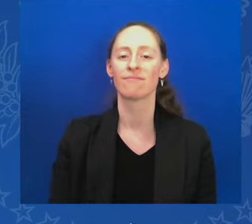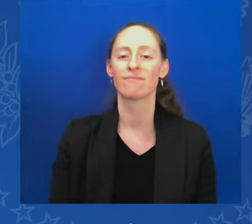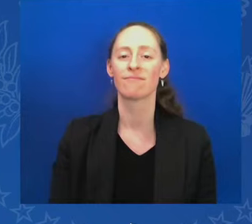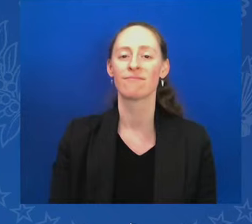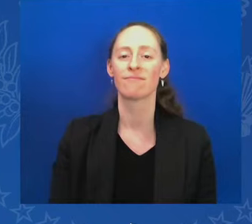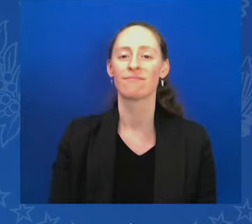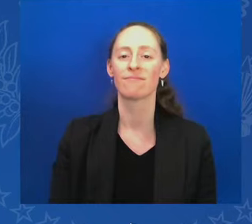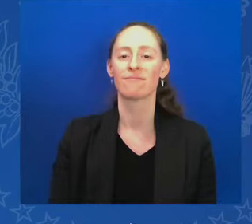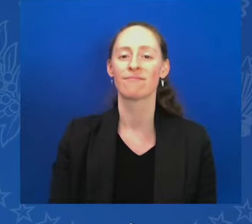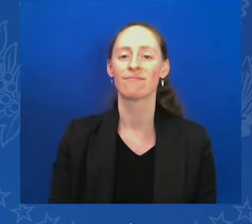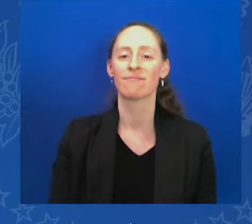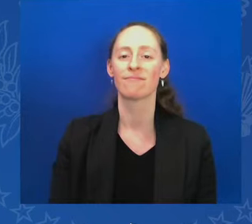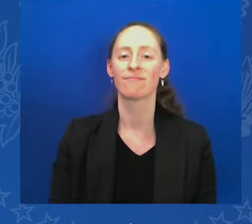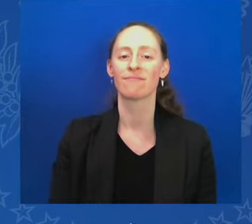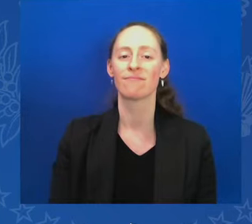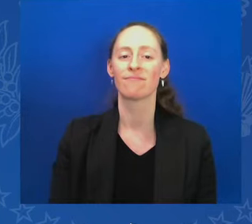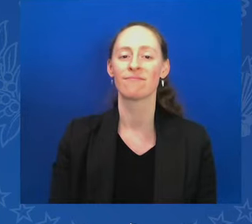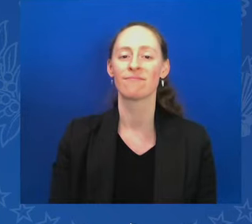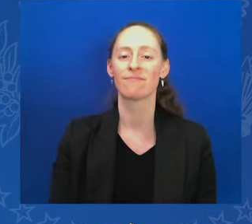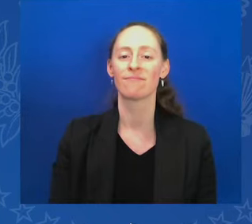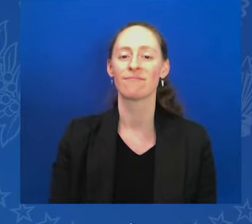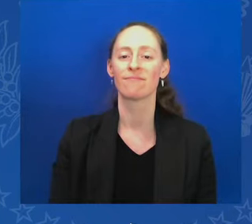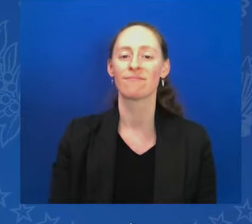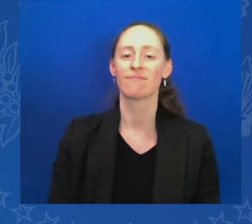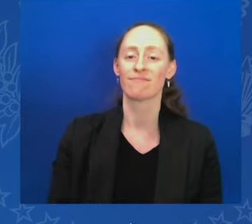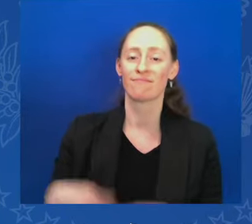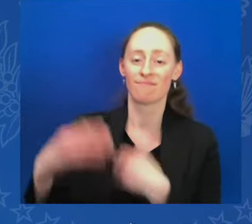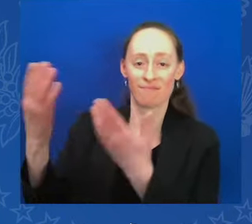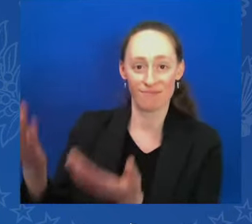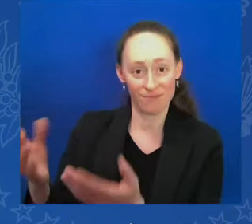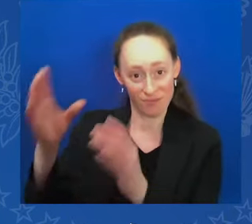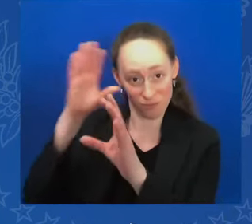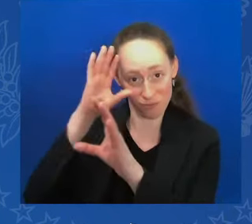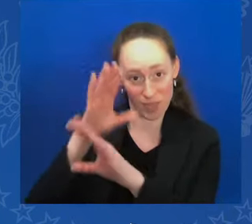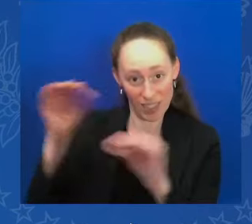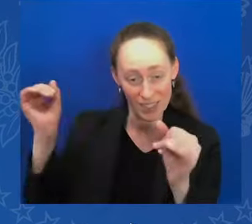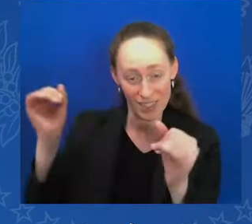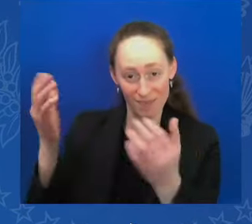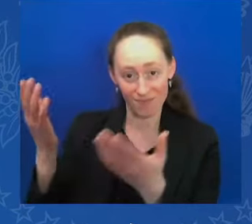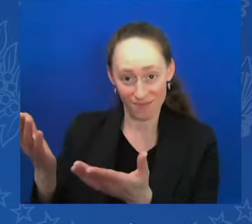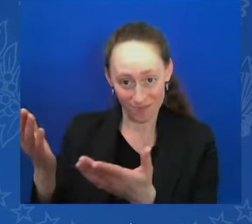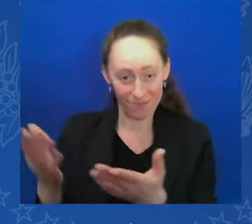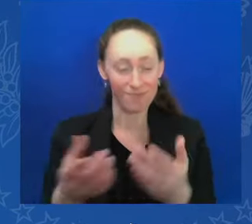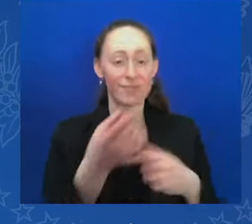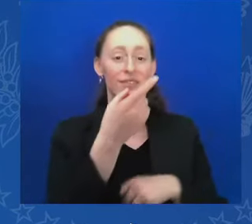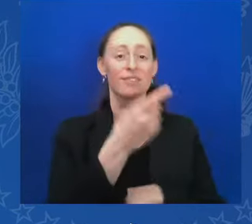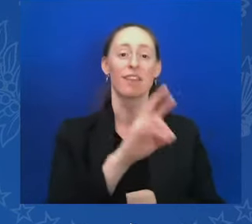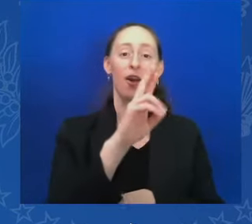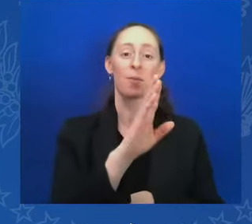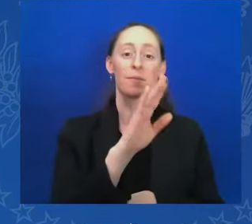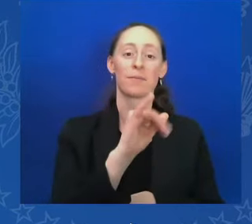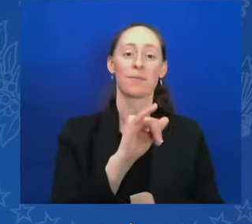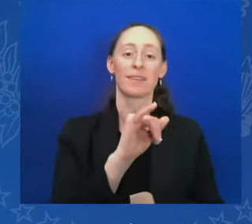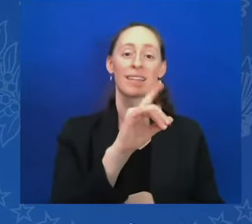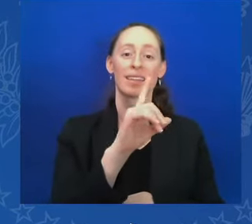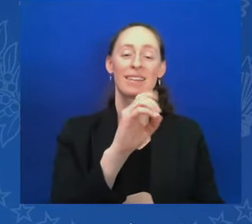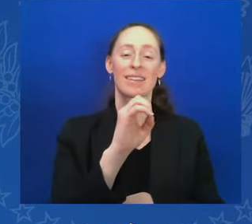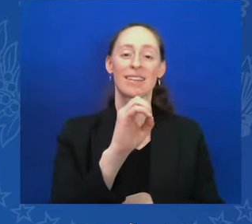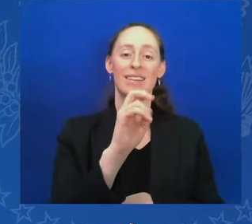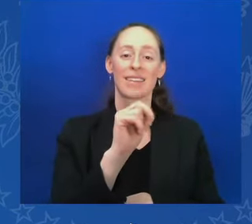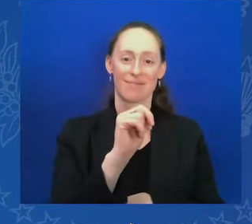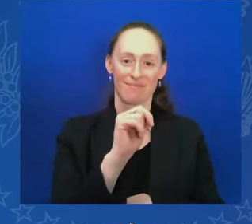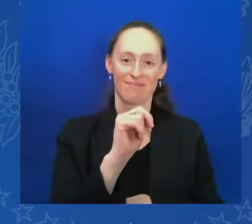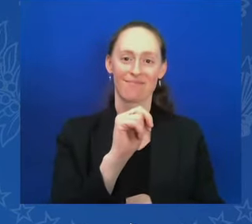Mr. President, Dr. Biden, once again, you honor the Greek